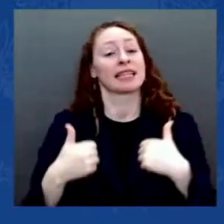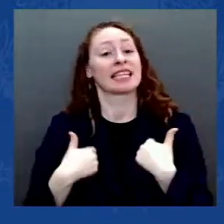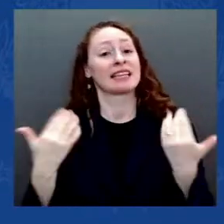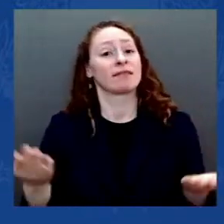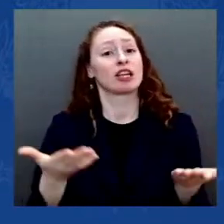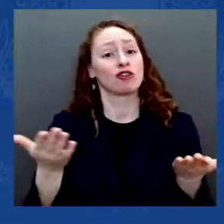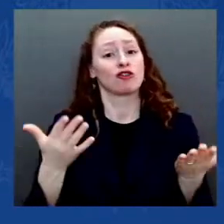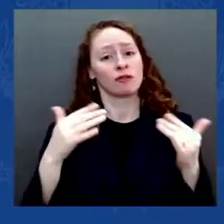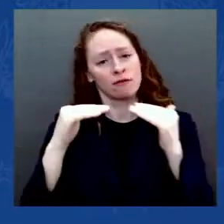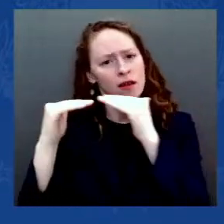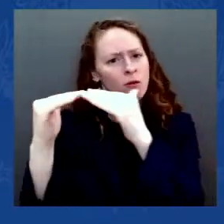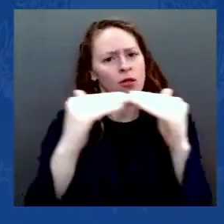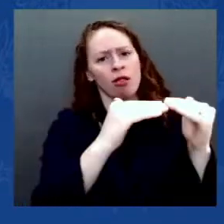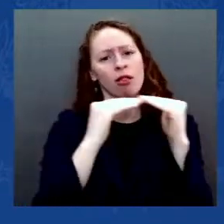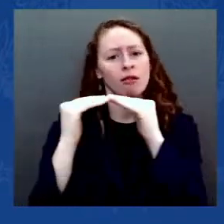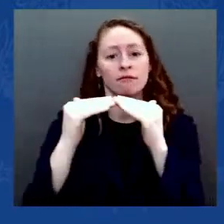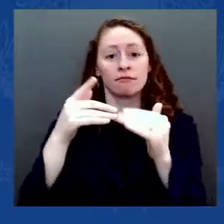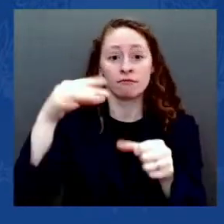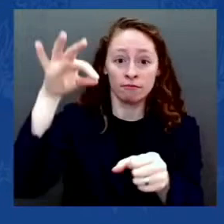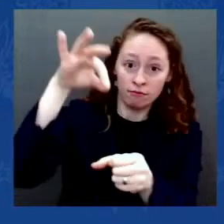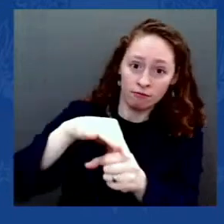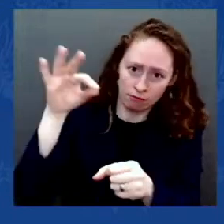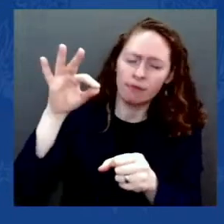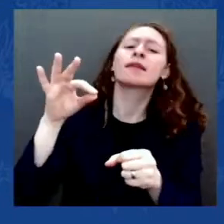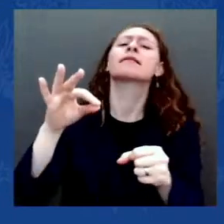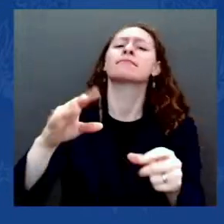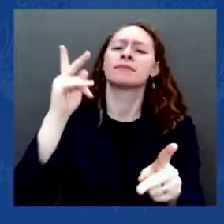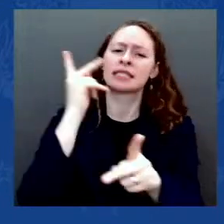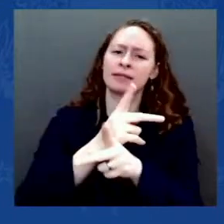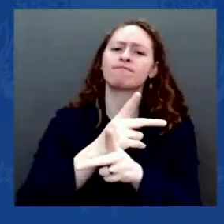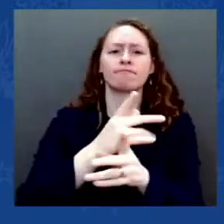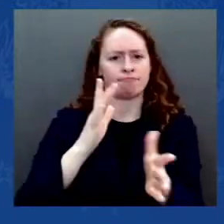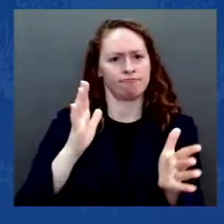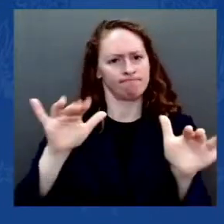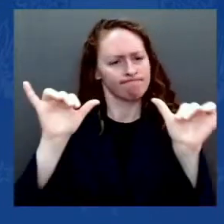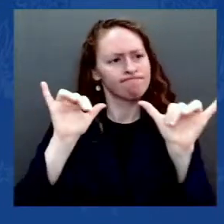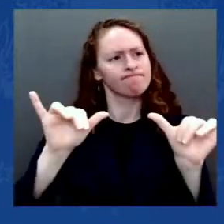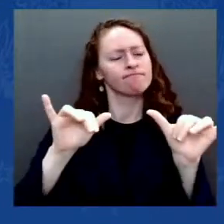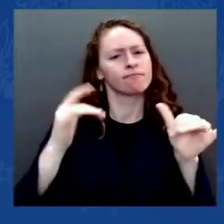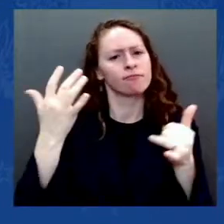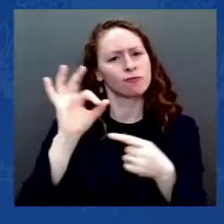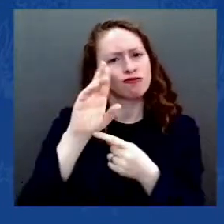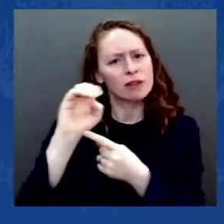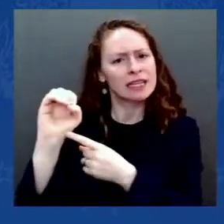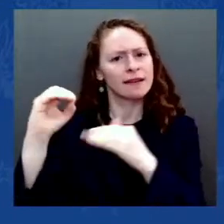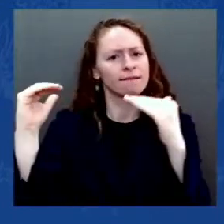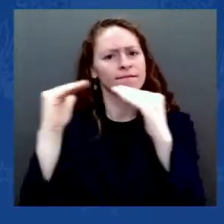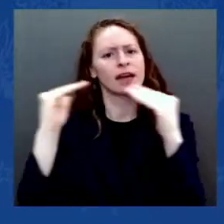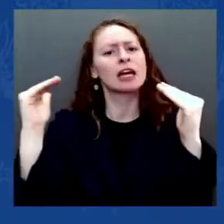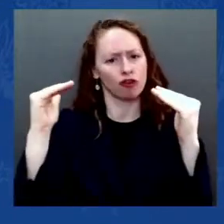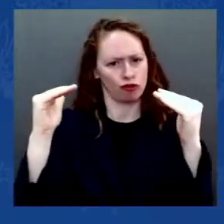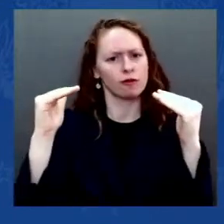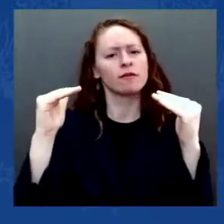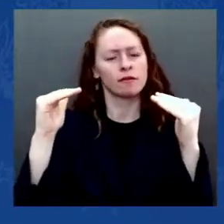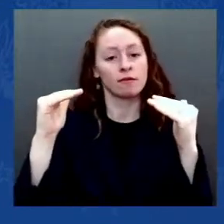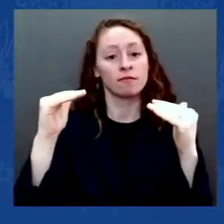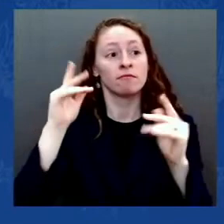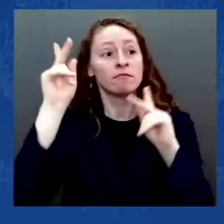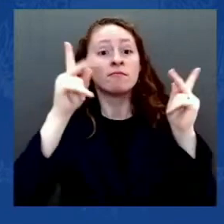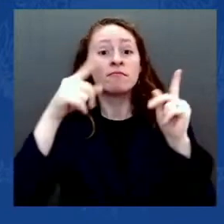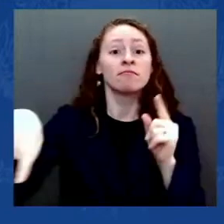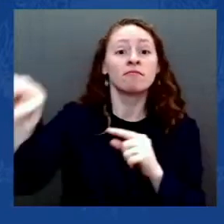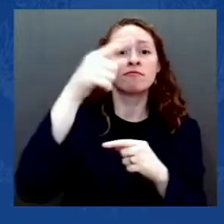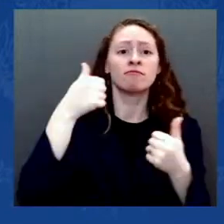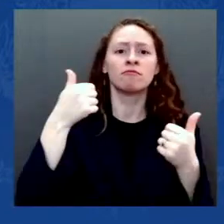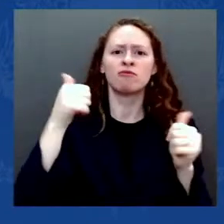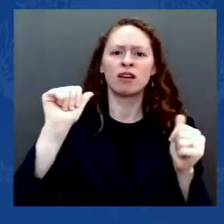that corruption should be given no order. The strength of democracy is that it